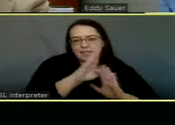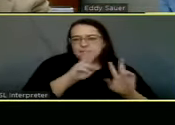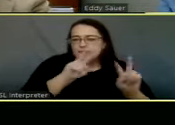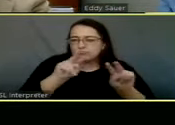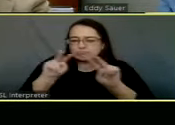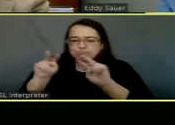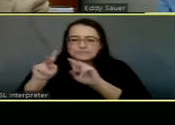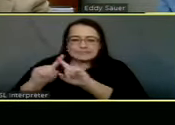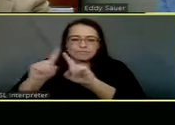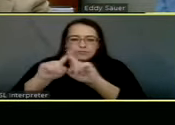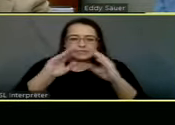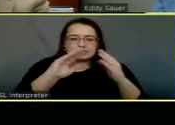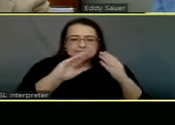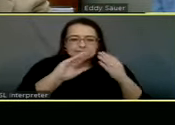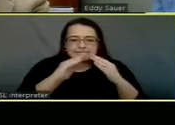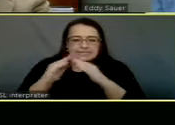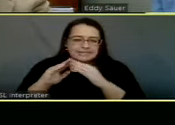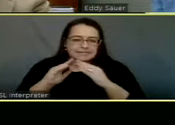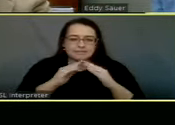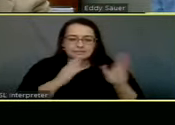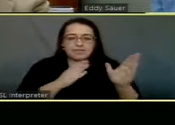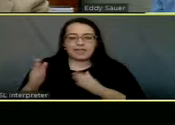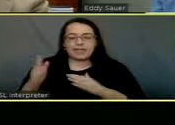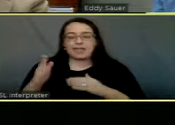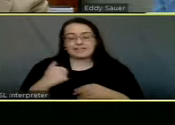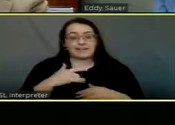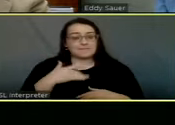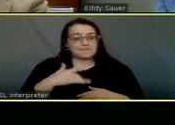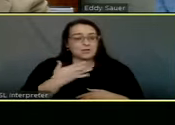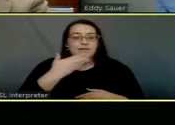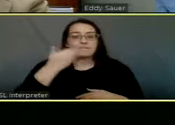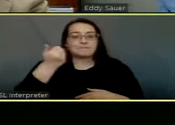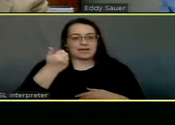so I think, honestly, we've gotten one of the best results out of this personally.